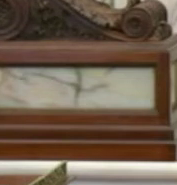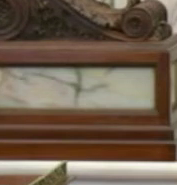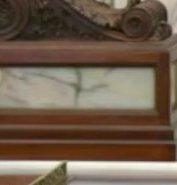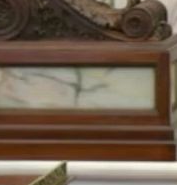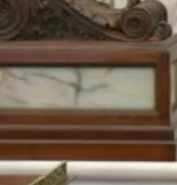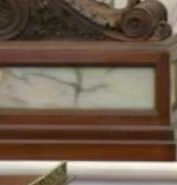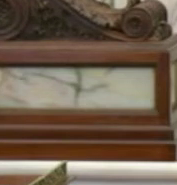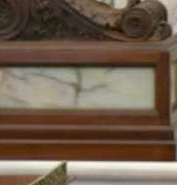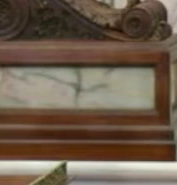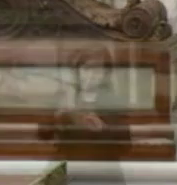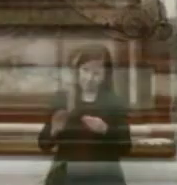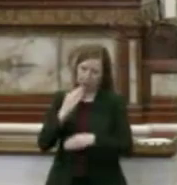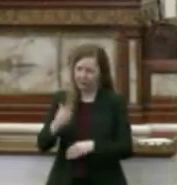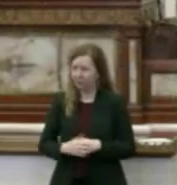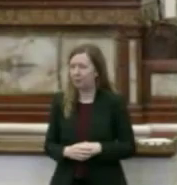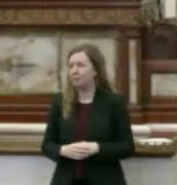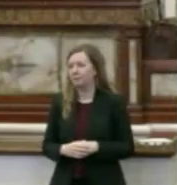you. Thank you for your testimony, Mayor.